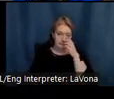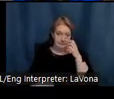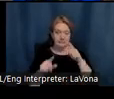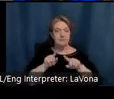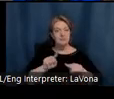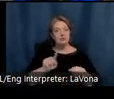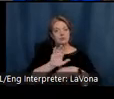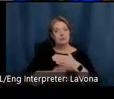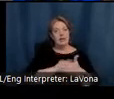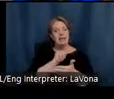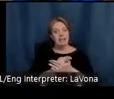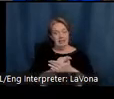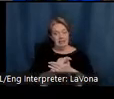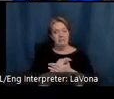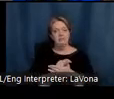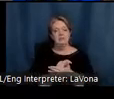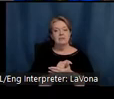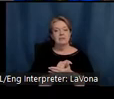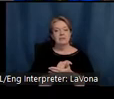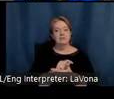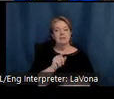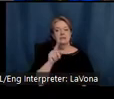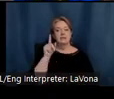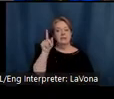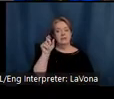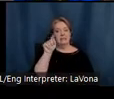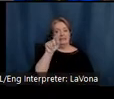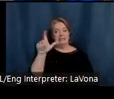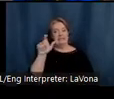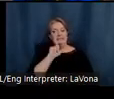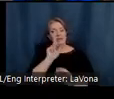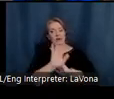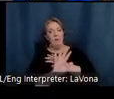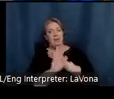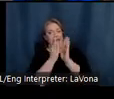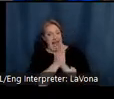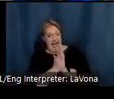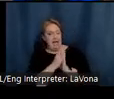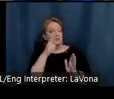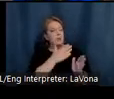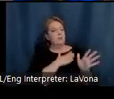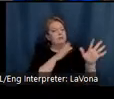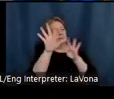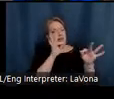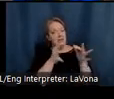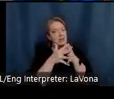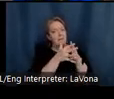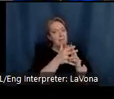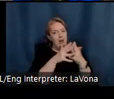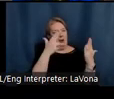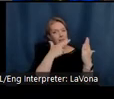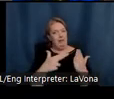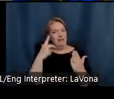named to select the American paintings for the World's Fair in Paris the following year.